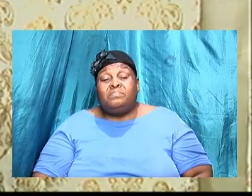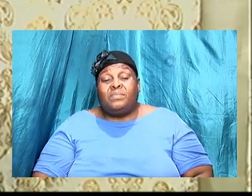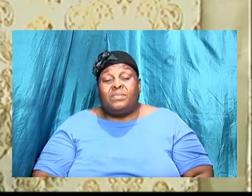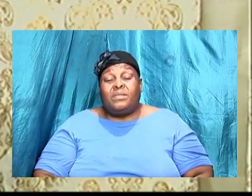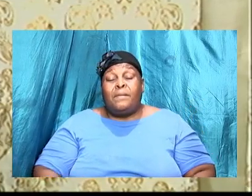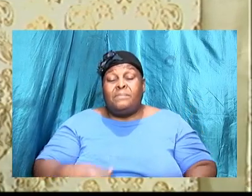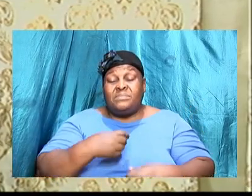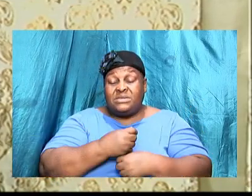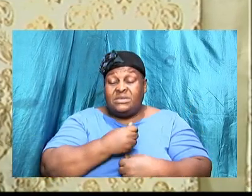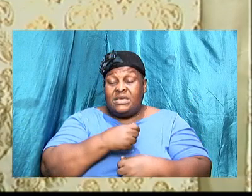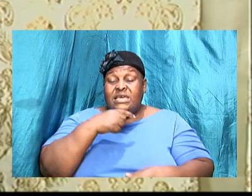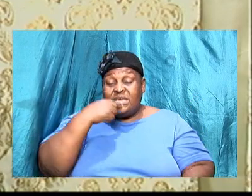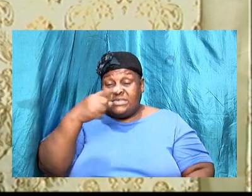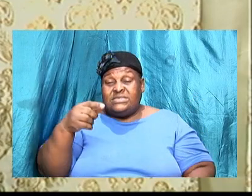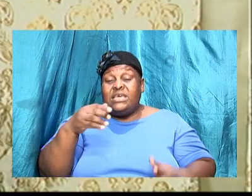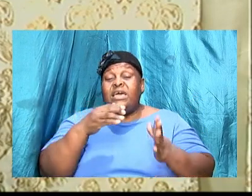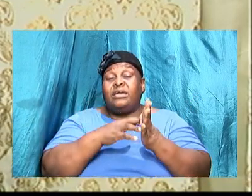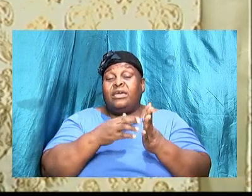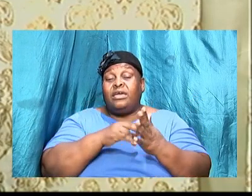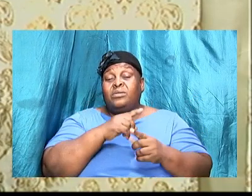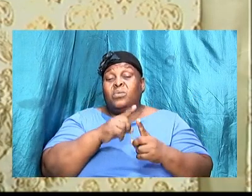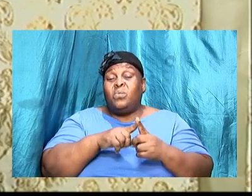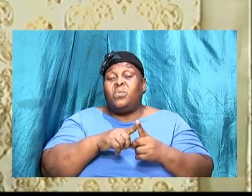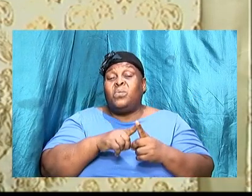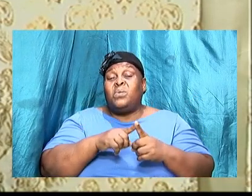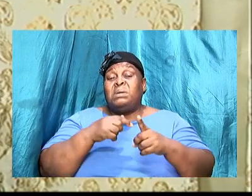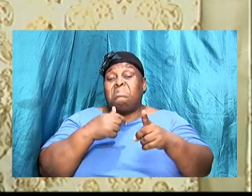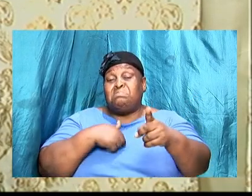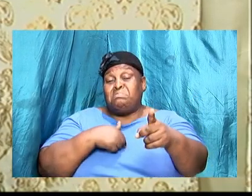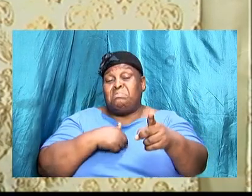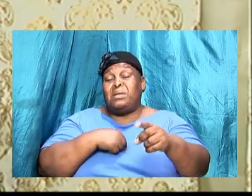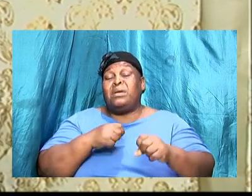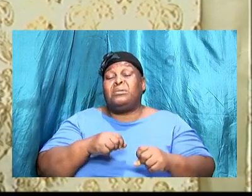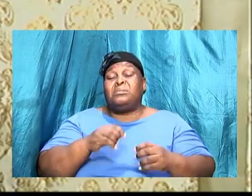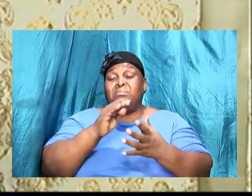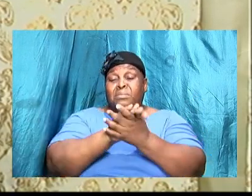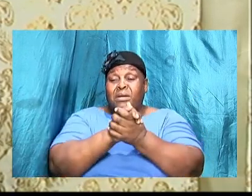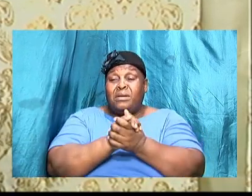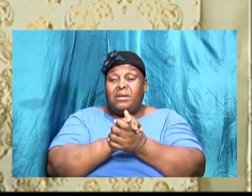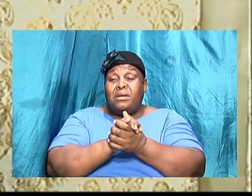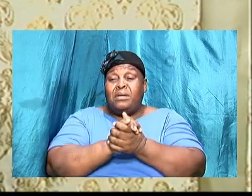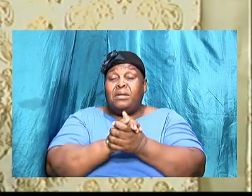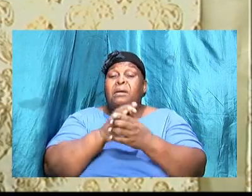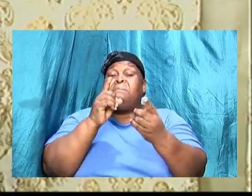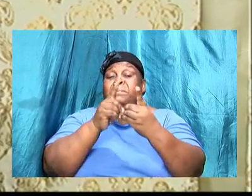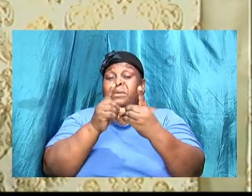married you know I met sister Bailey and and and